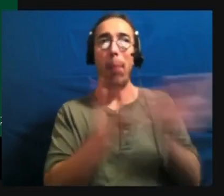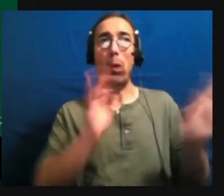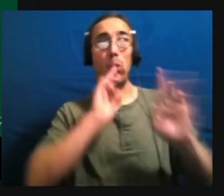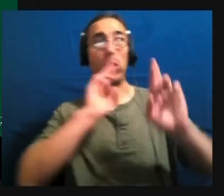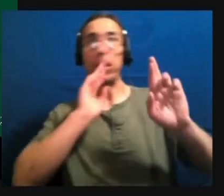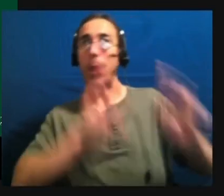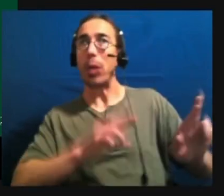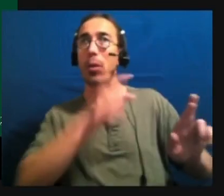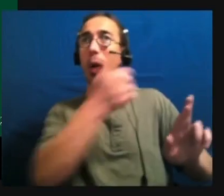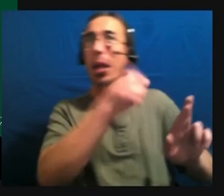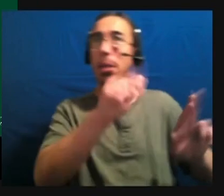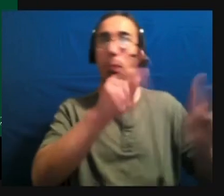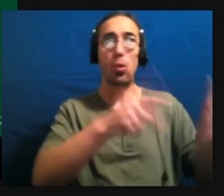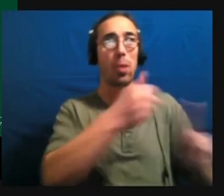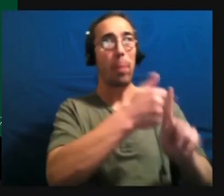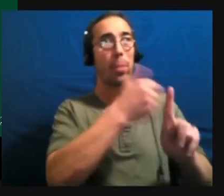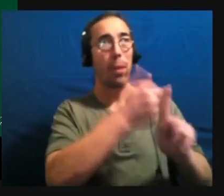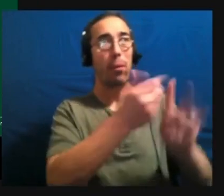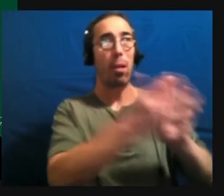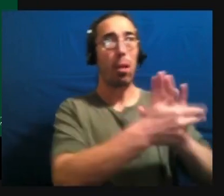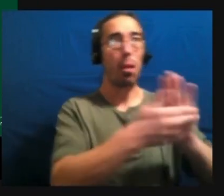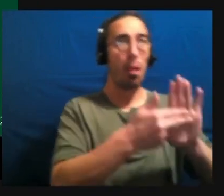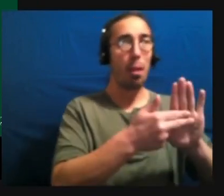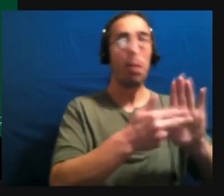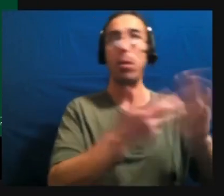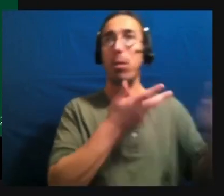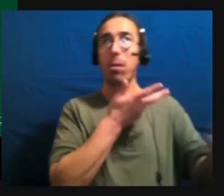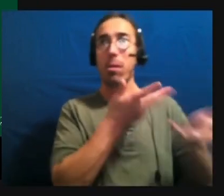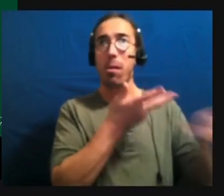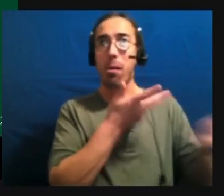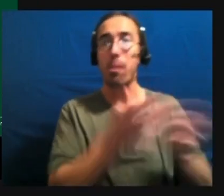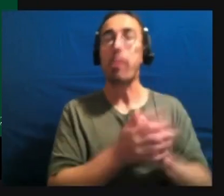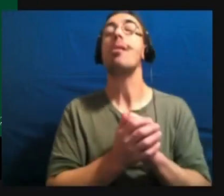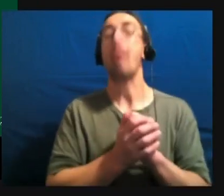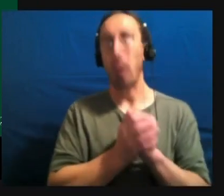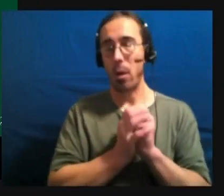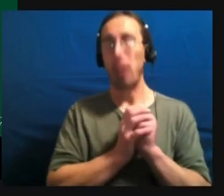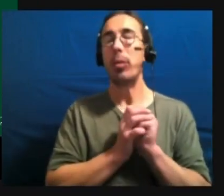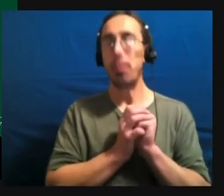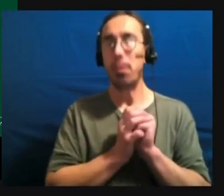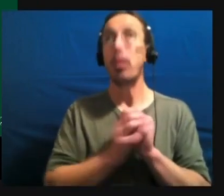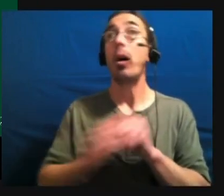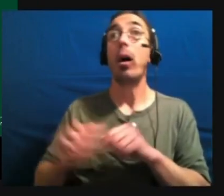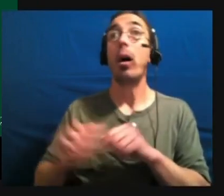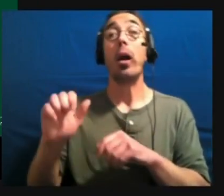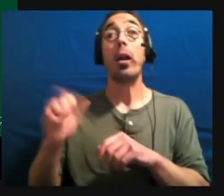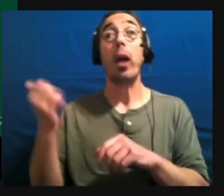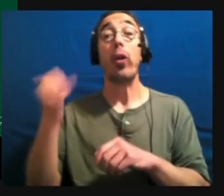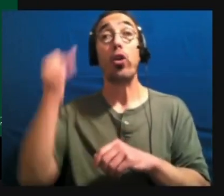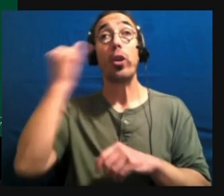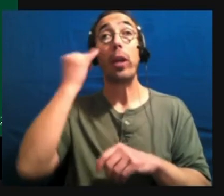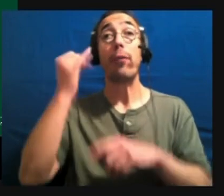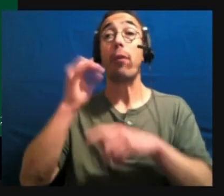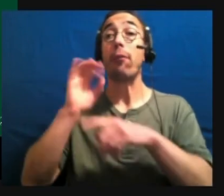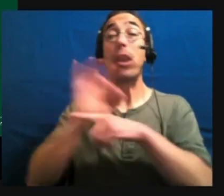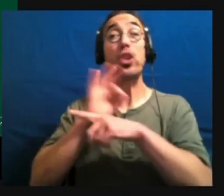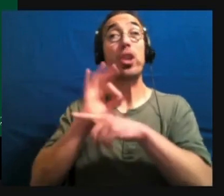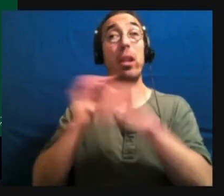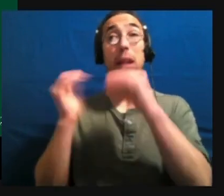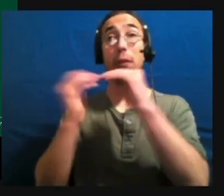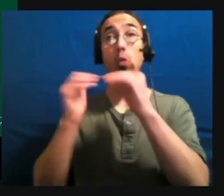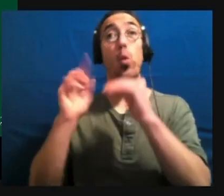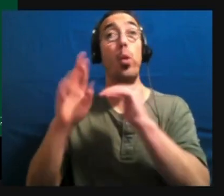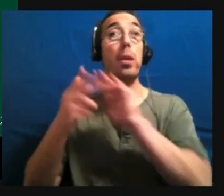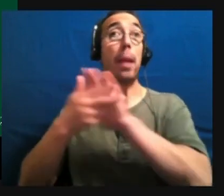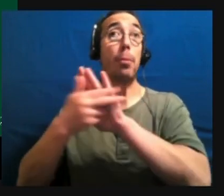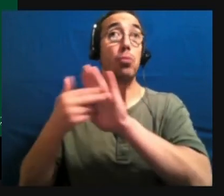conversation. The other thing that, uh, that, that functioning levels and functioning labels, um,